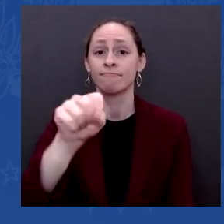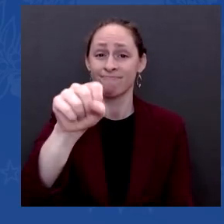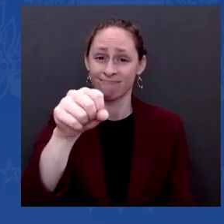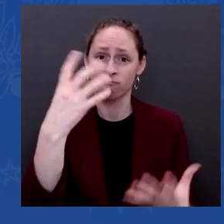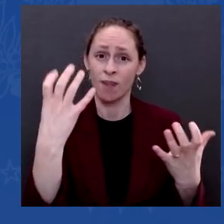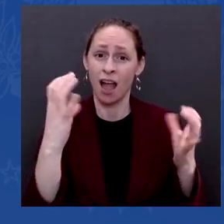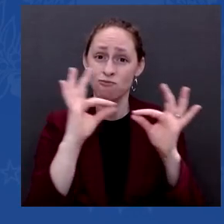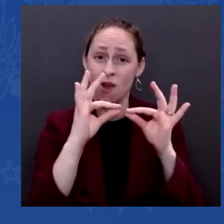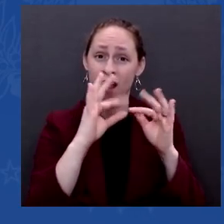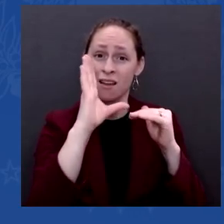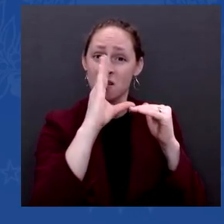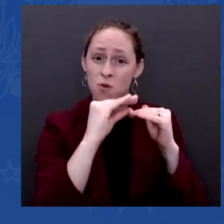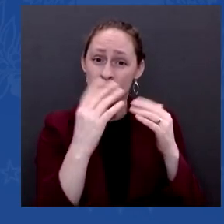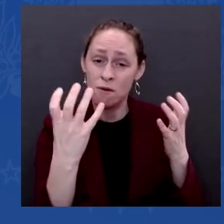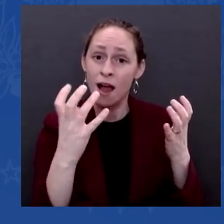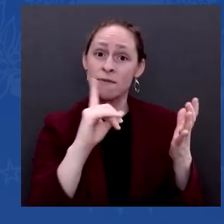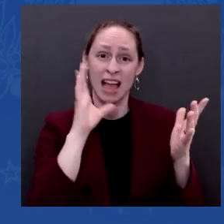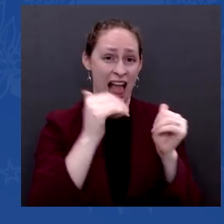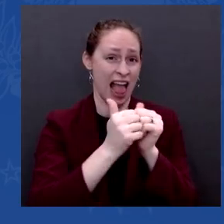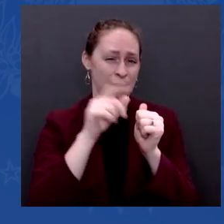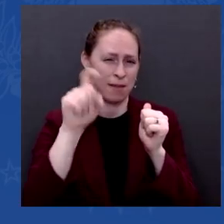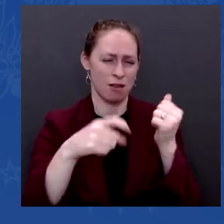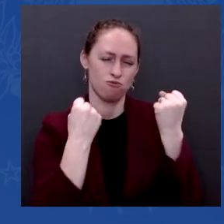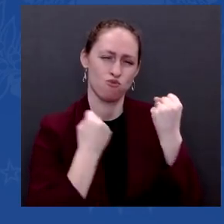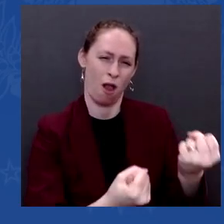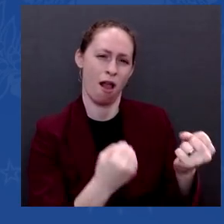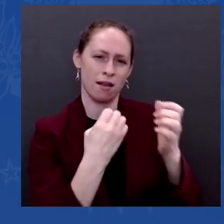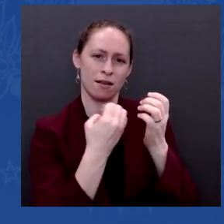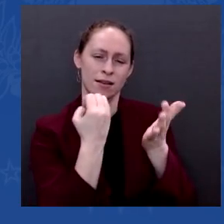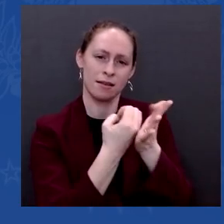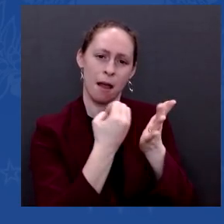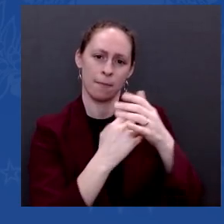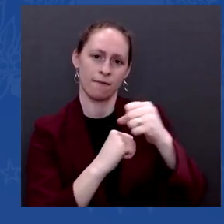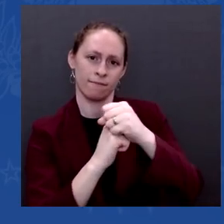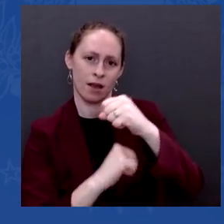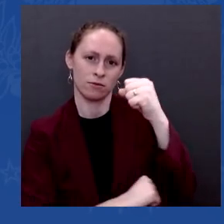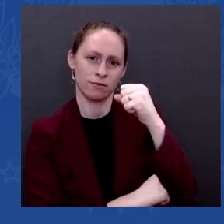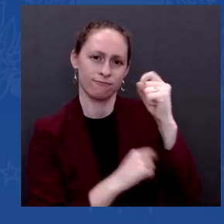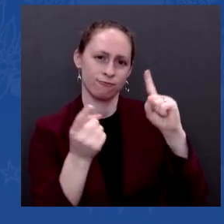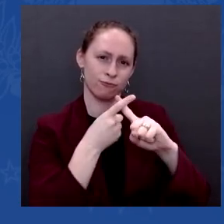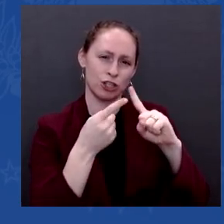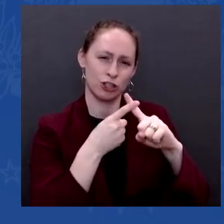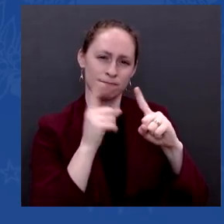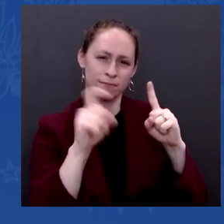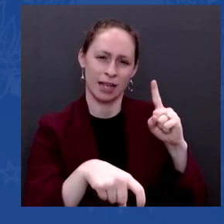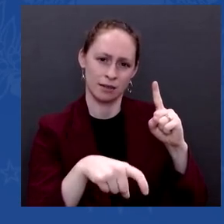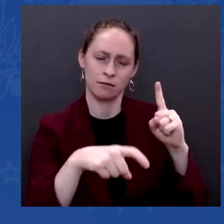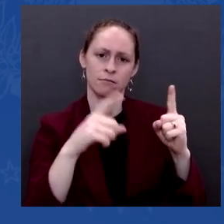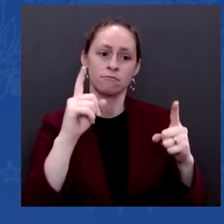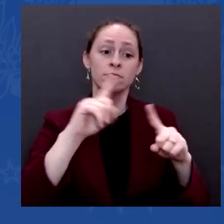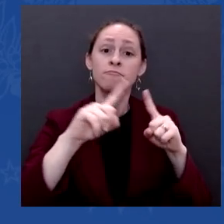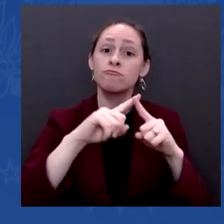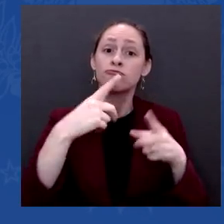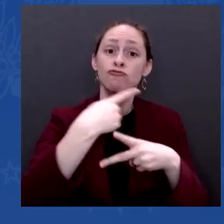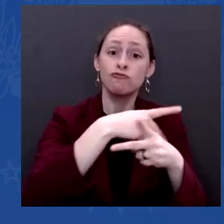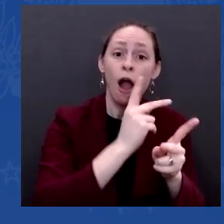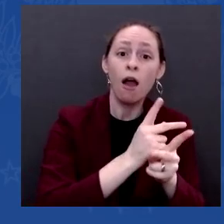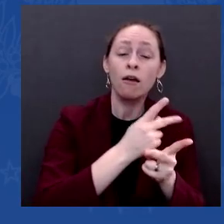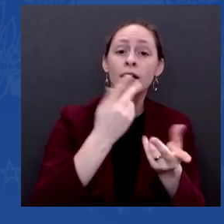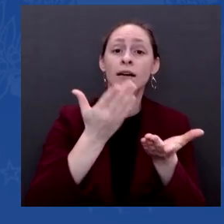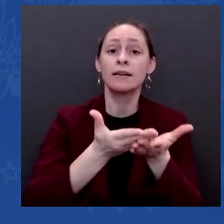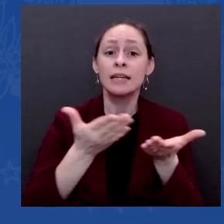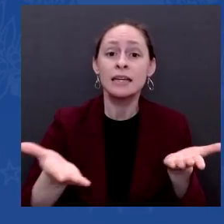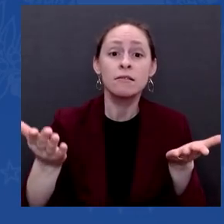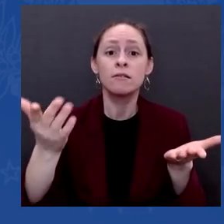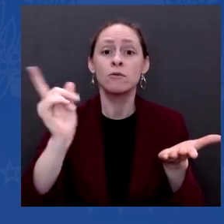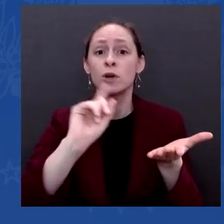American people, and a growing economy where folks have more choices and more small businesses to compete, and where more